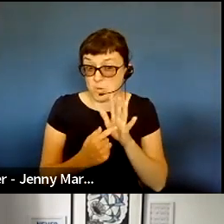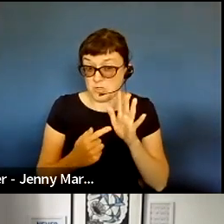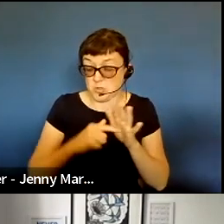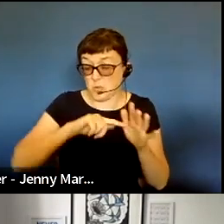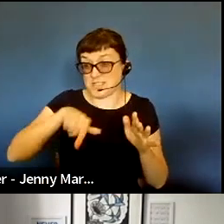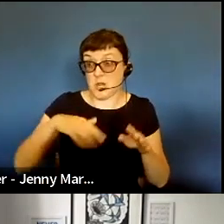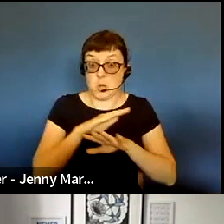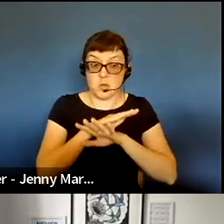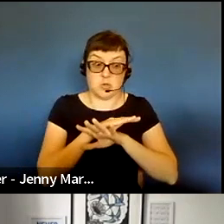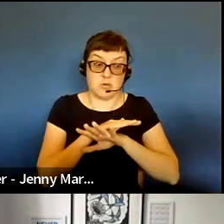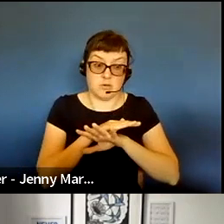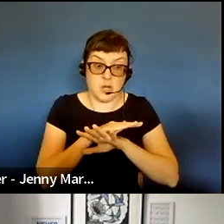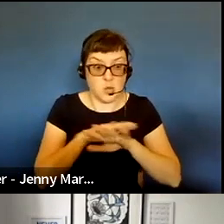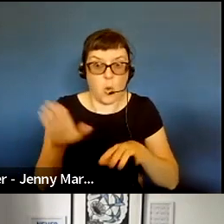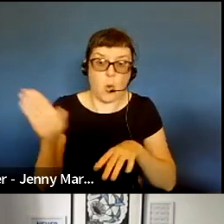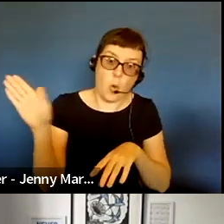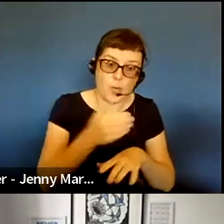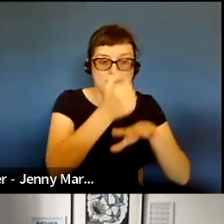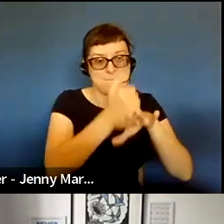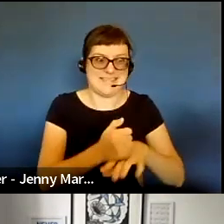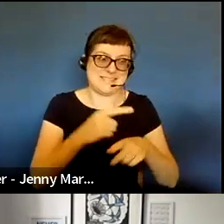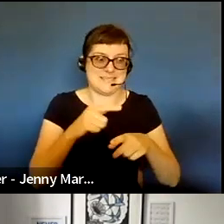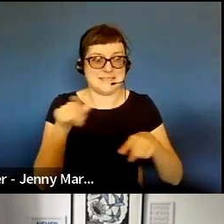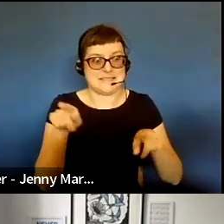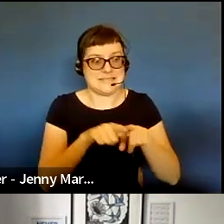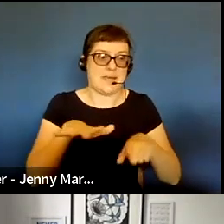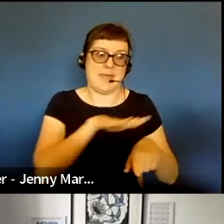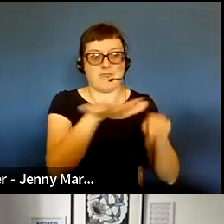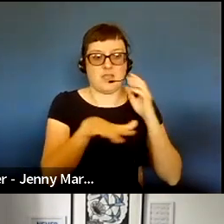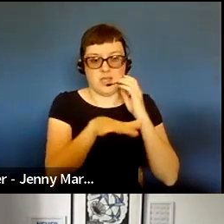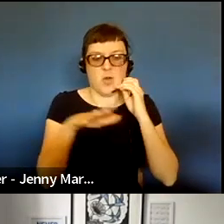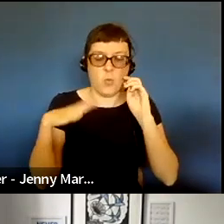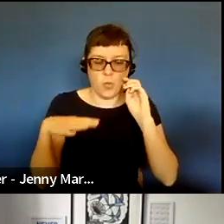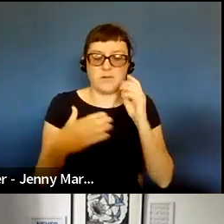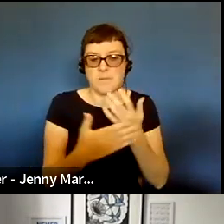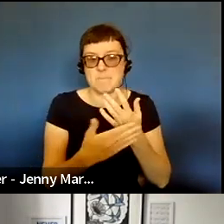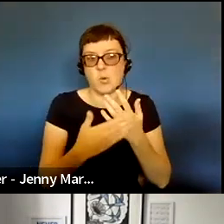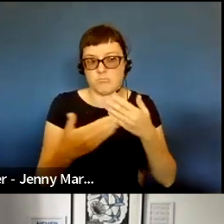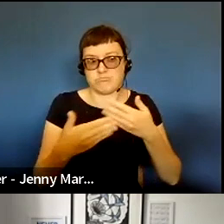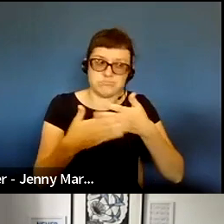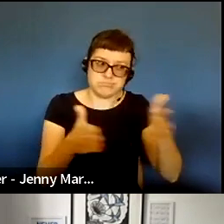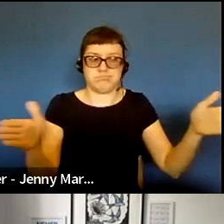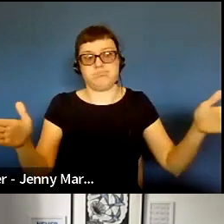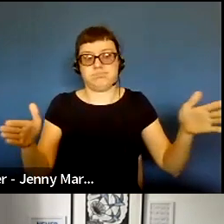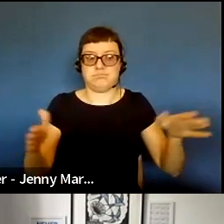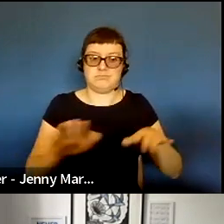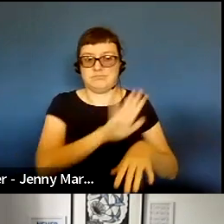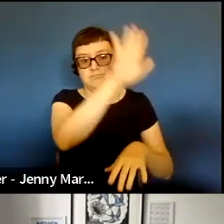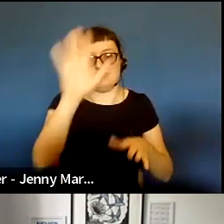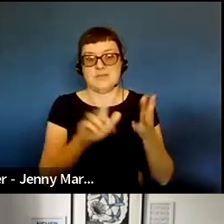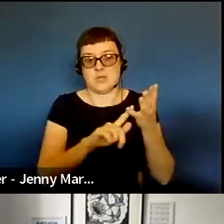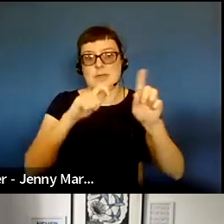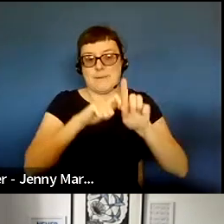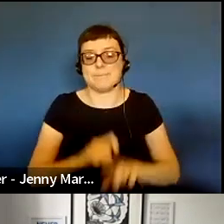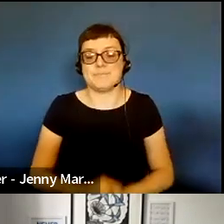of, we wouldn't have everyone based in one part of England, that we needed to kind of add that layer into the process. Thank